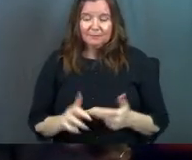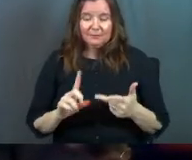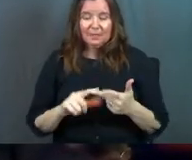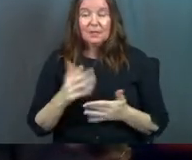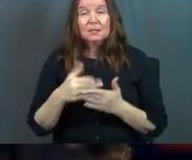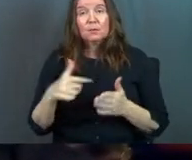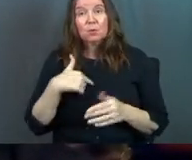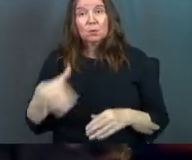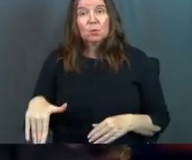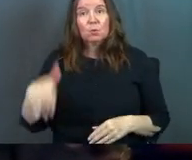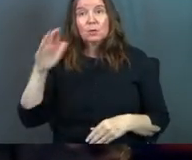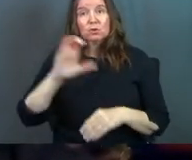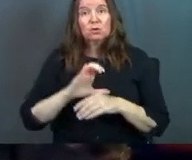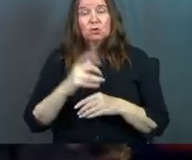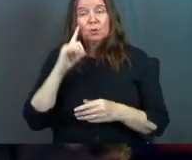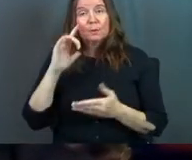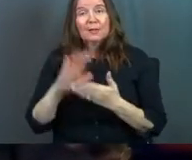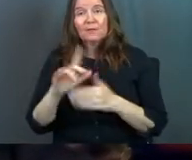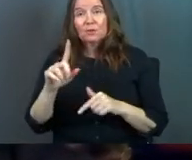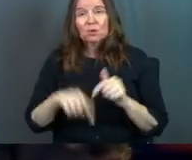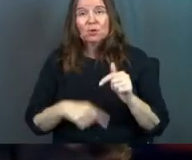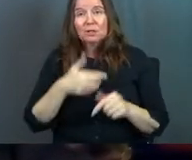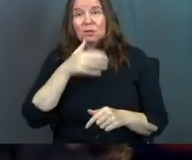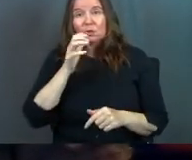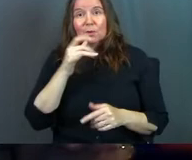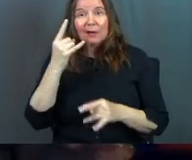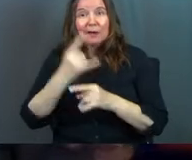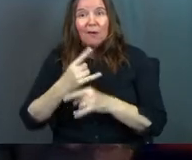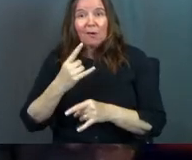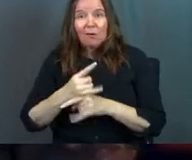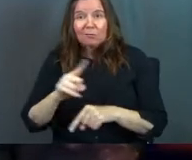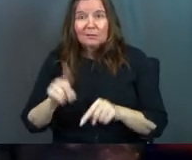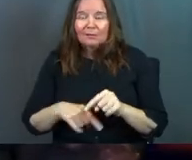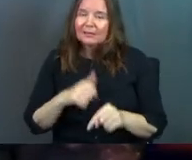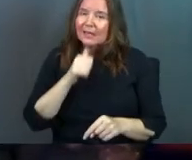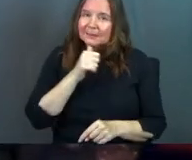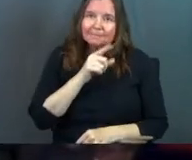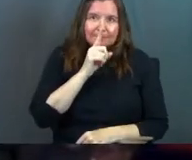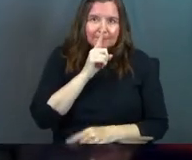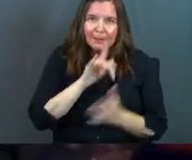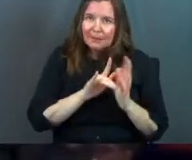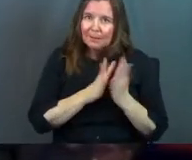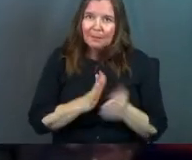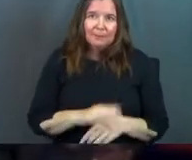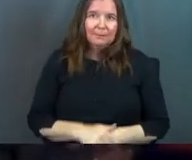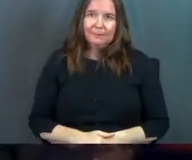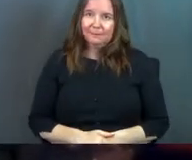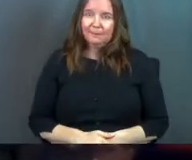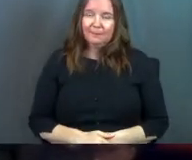Some of you were raised in the church to believe that you could not drink alcohol. That's not in your Bible.